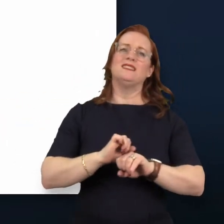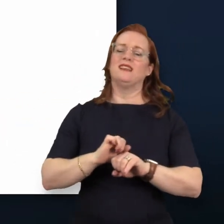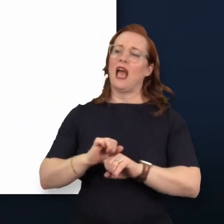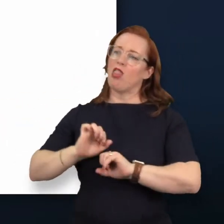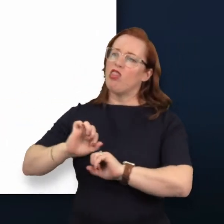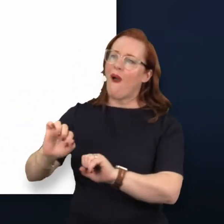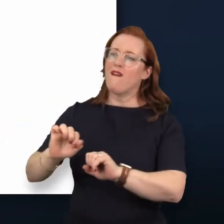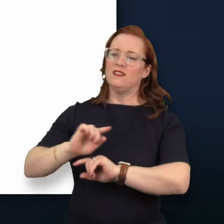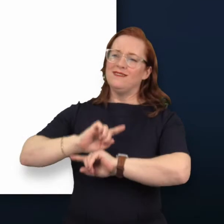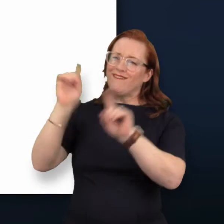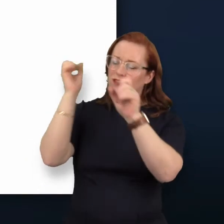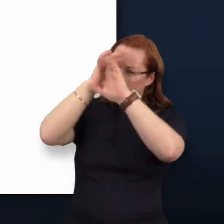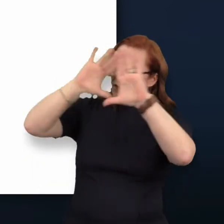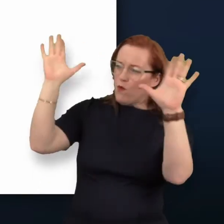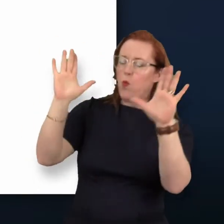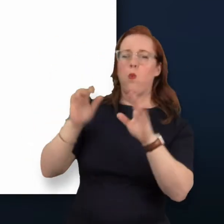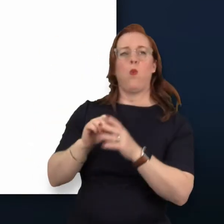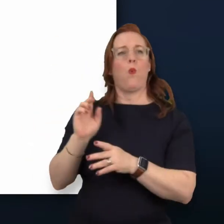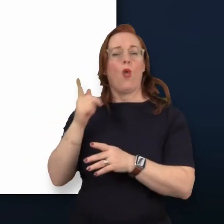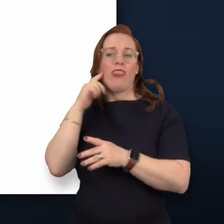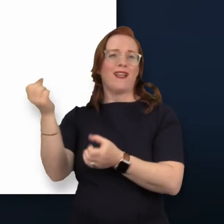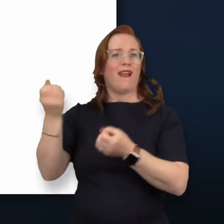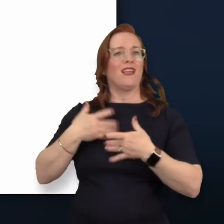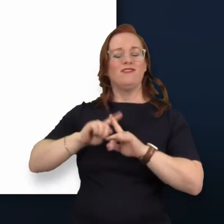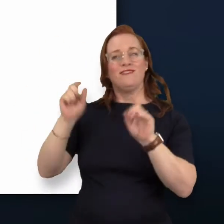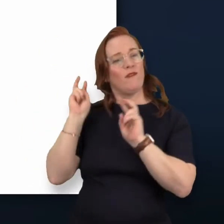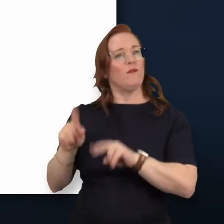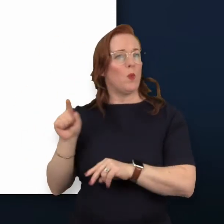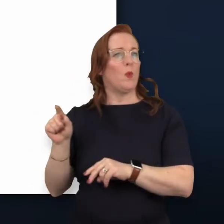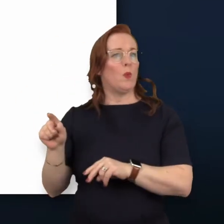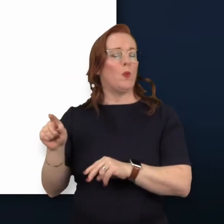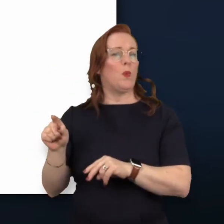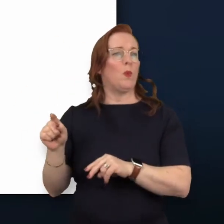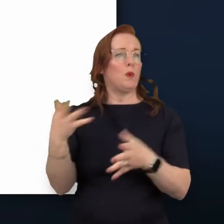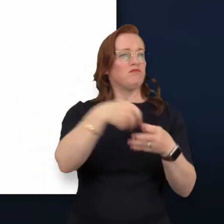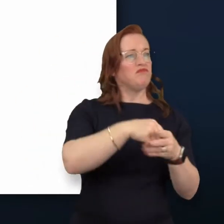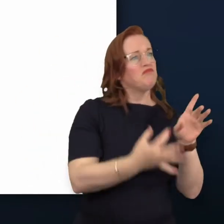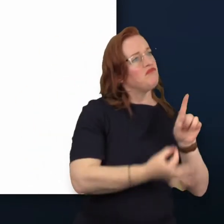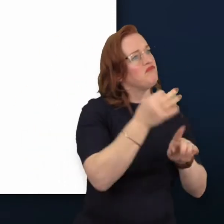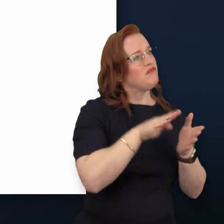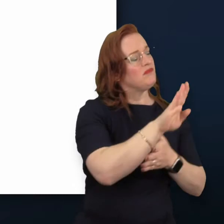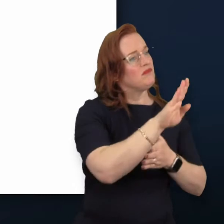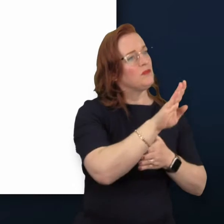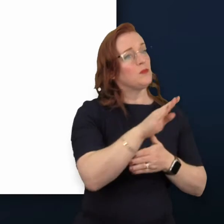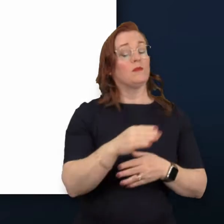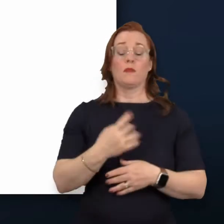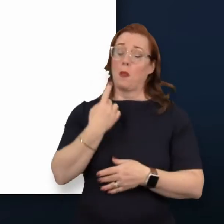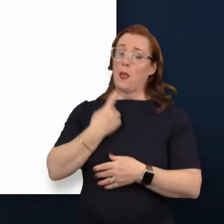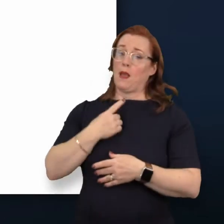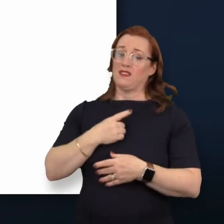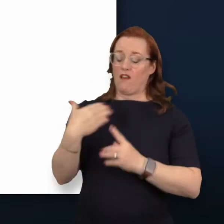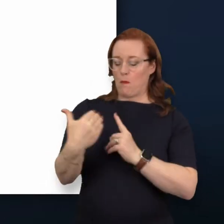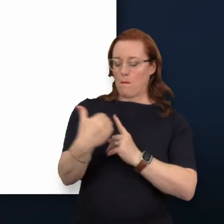a different view that neurodivergent individuals bring. Having discovered and embraced my true